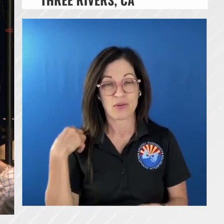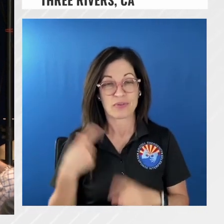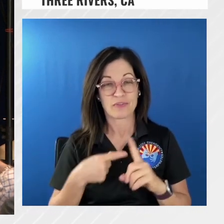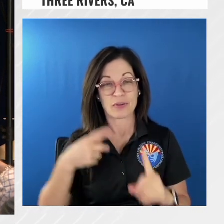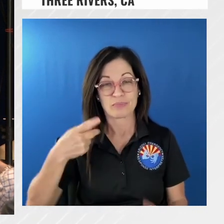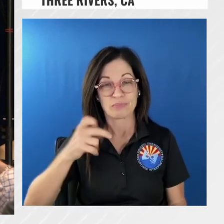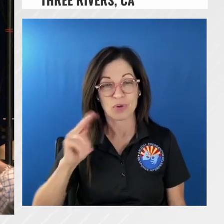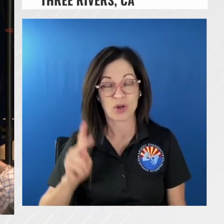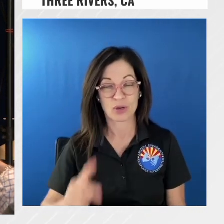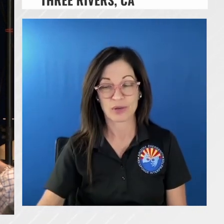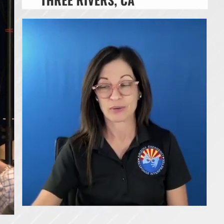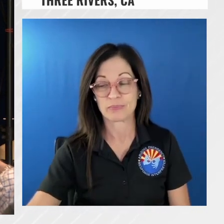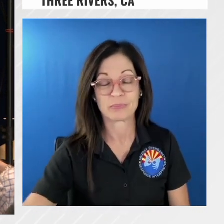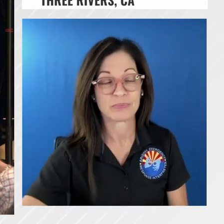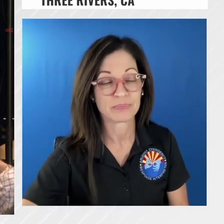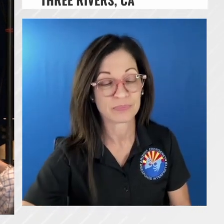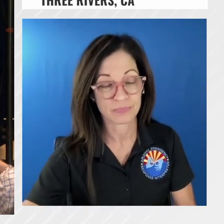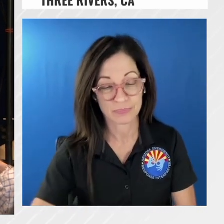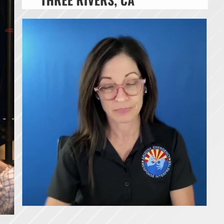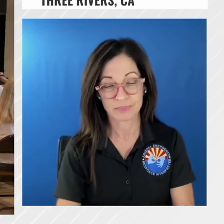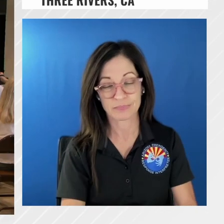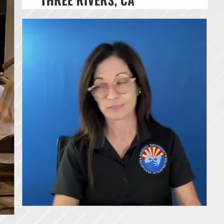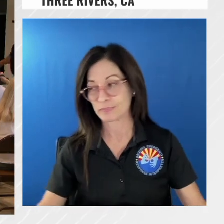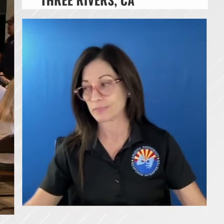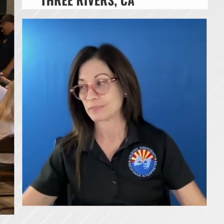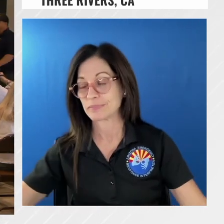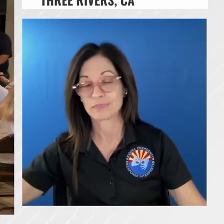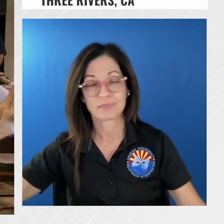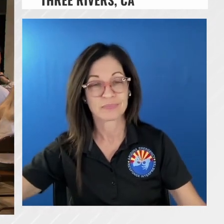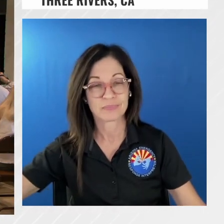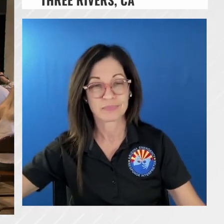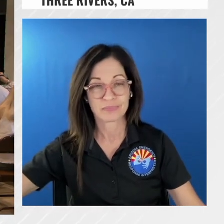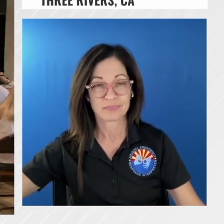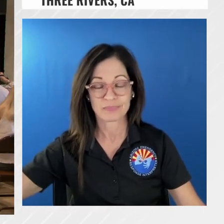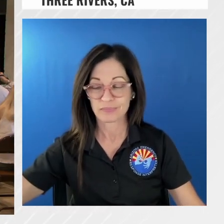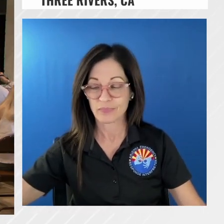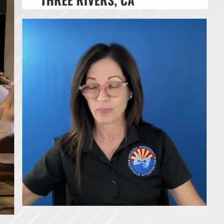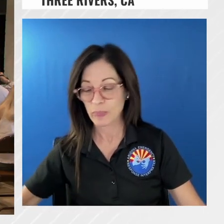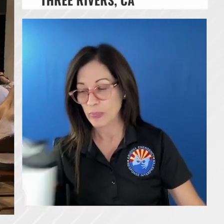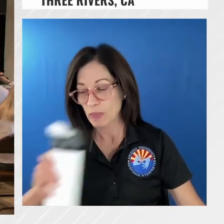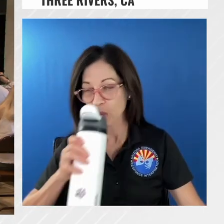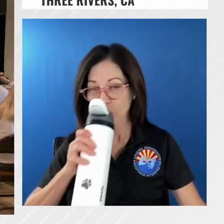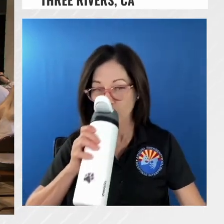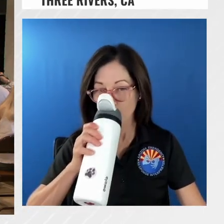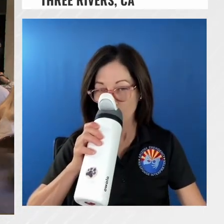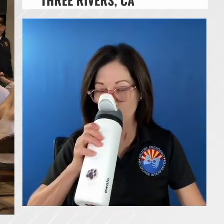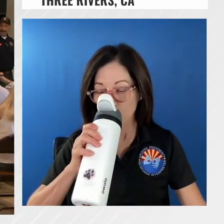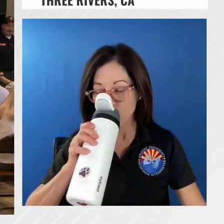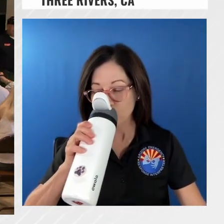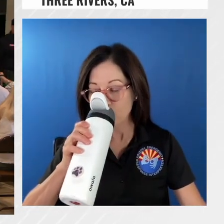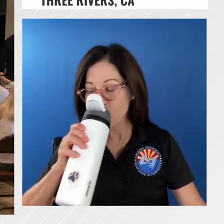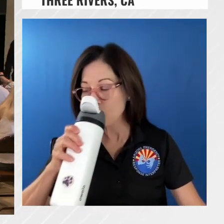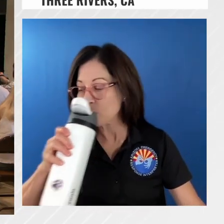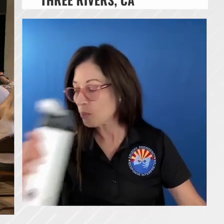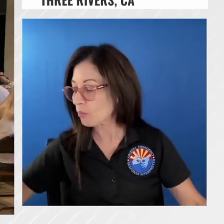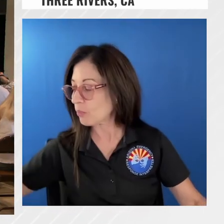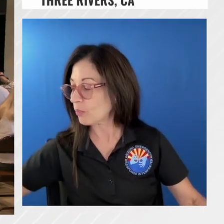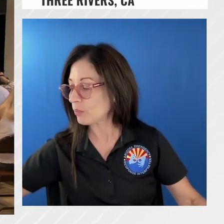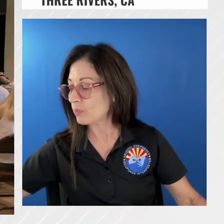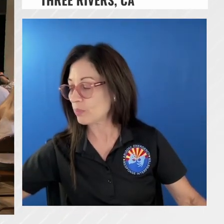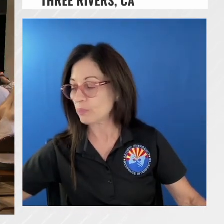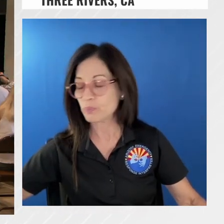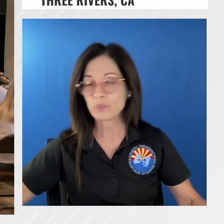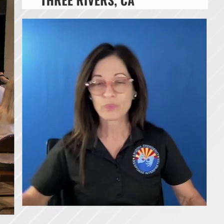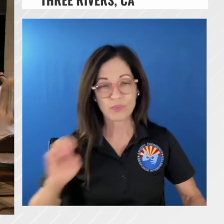got some more for ernie all right ernie you got some more i'm truly here to answer a lot of the questions operationally you guys have i'm